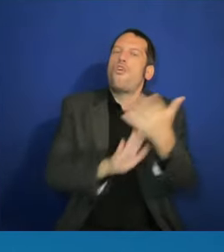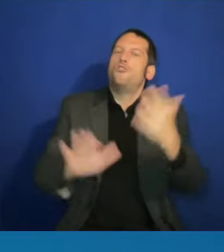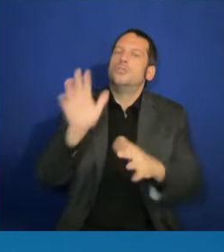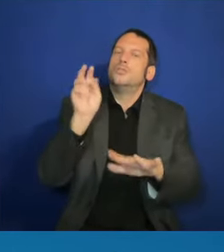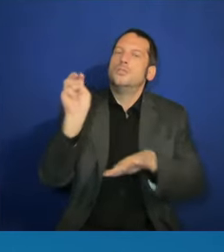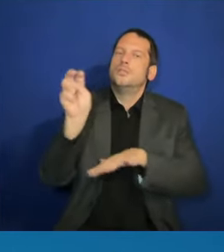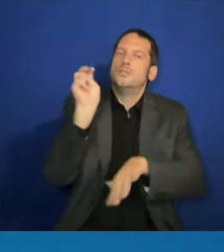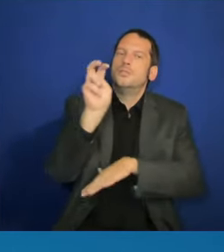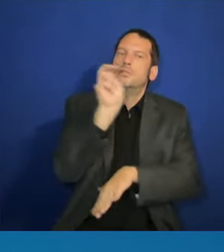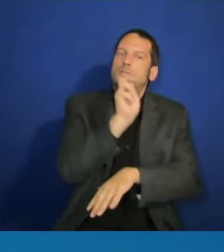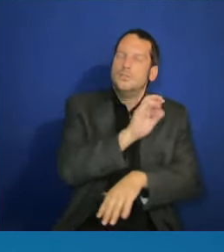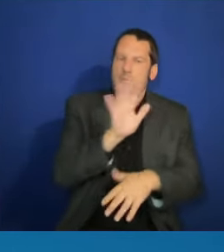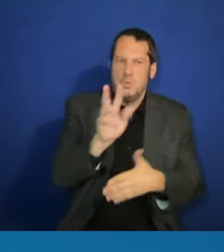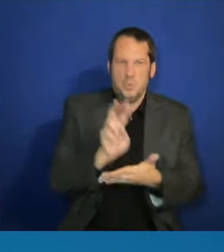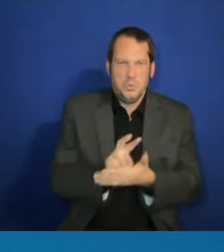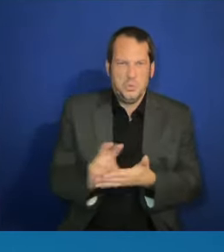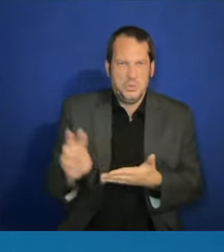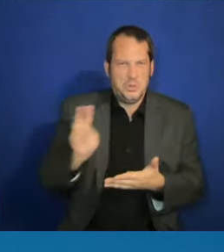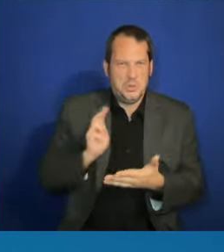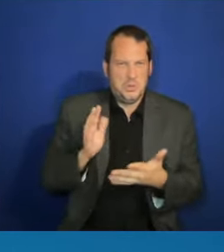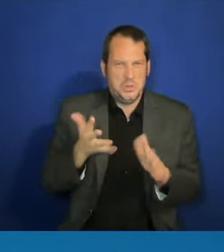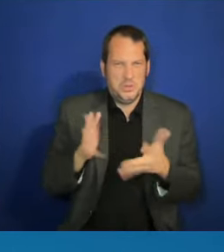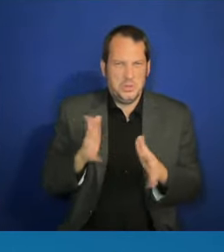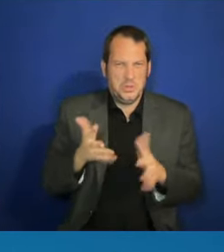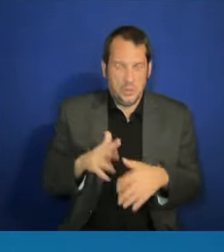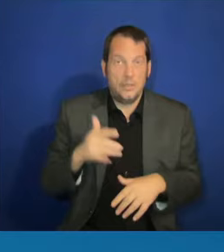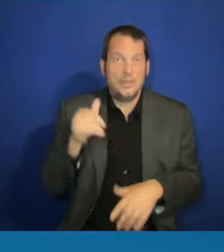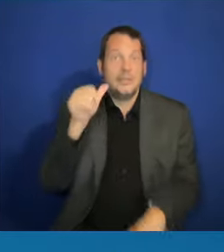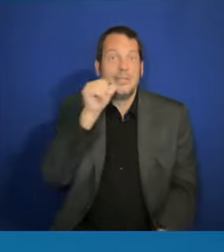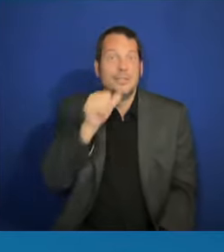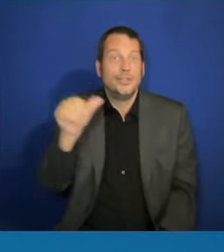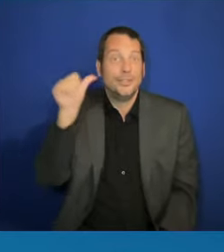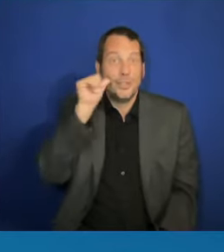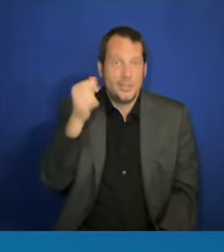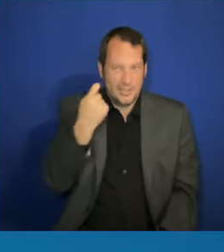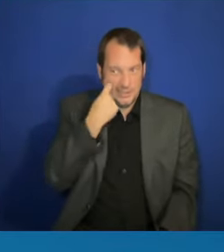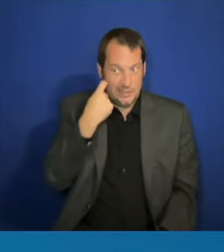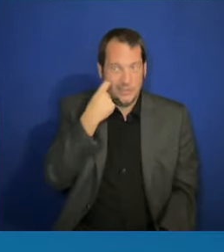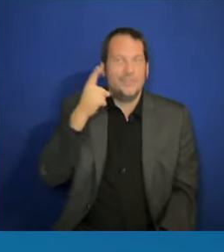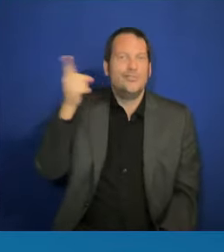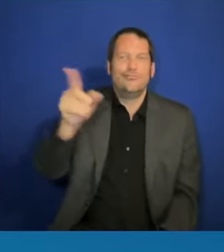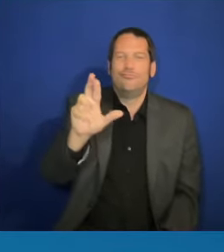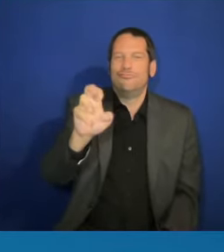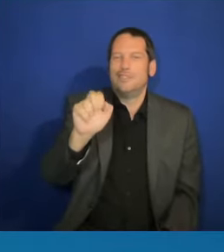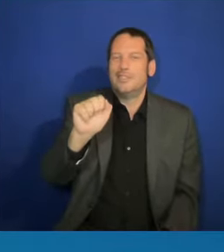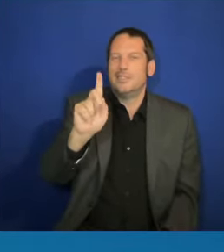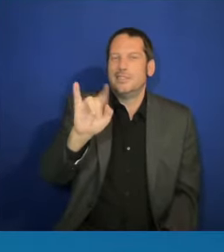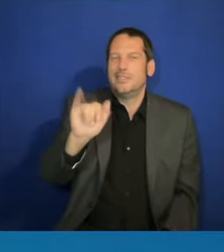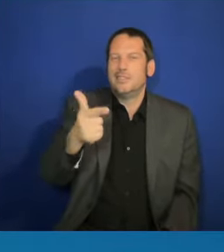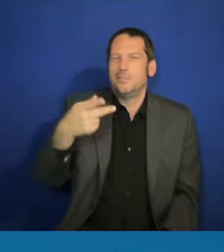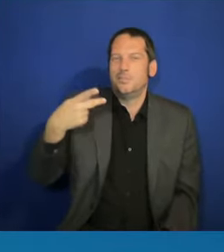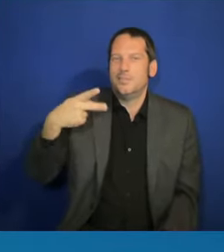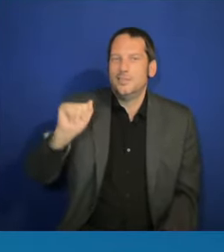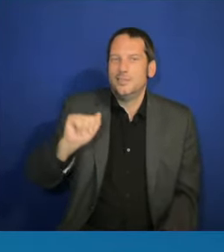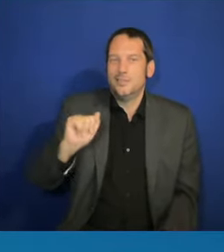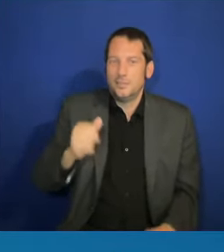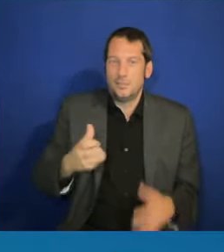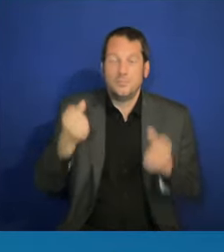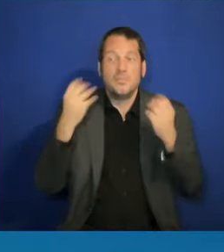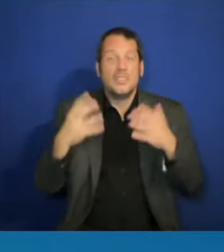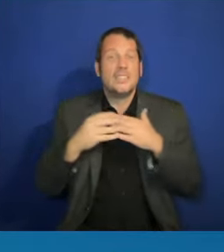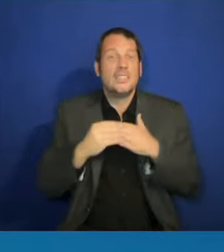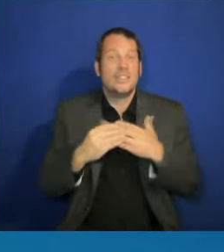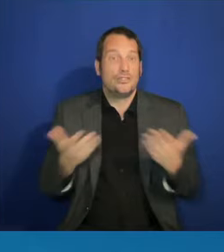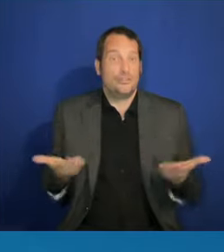And I just want to say there are a lot of leaders who are in this room, many of whom have been here working in Washington, D.C.,